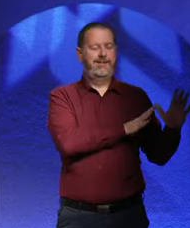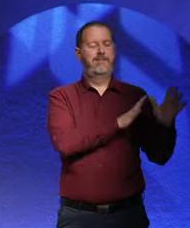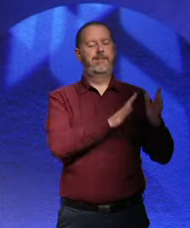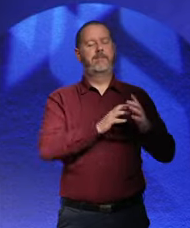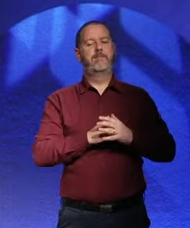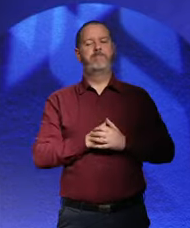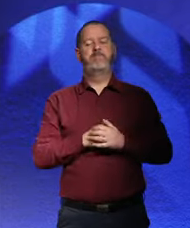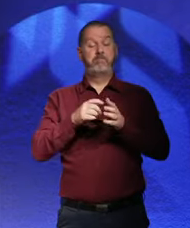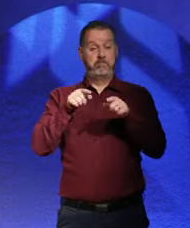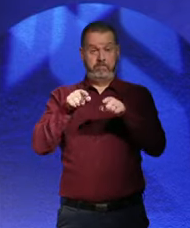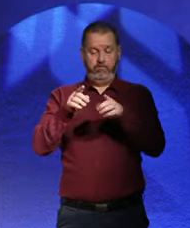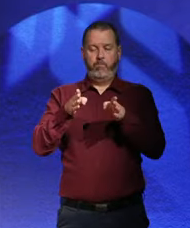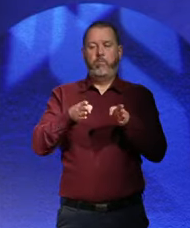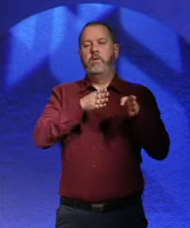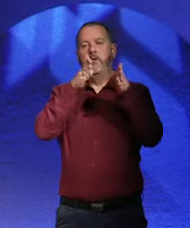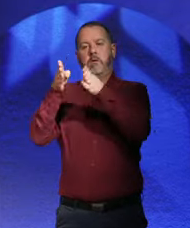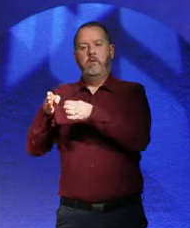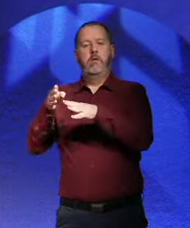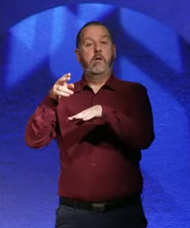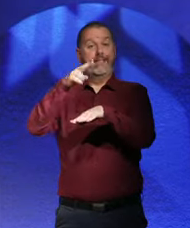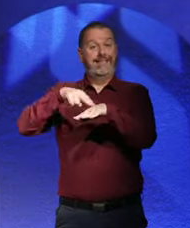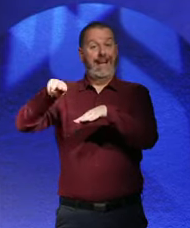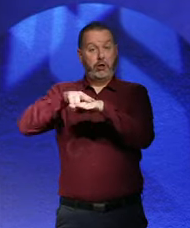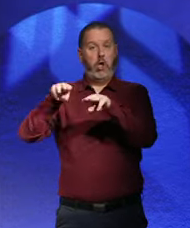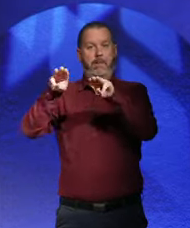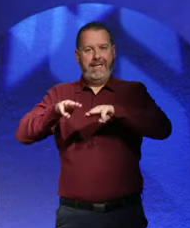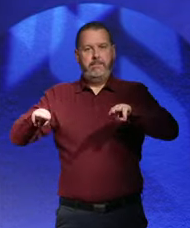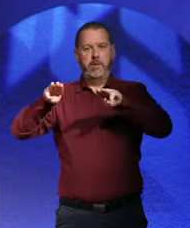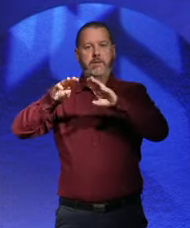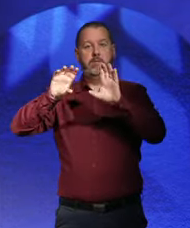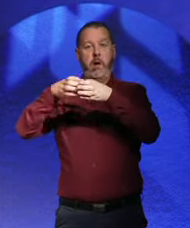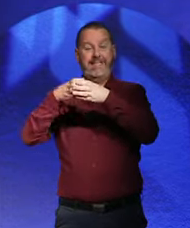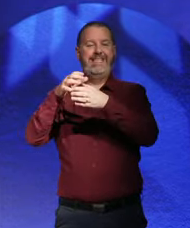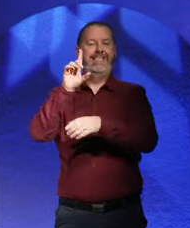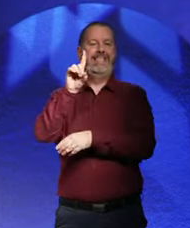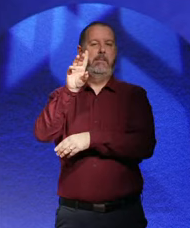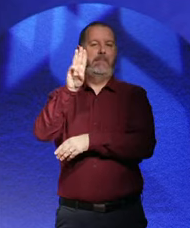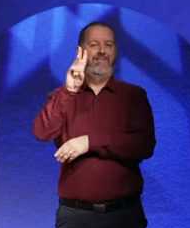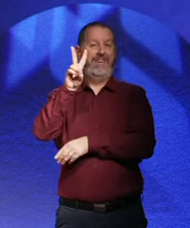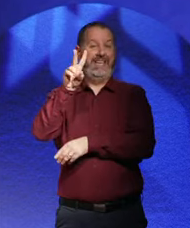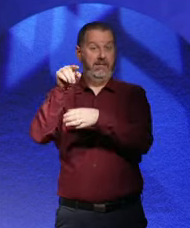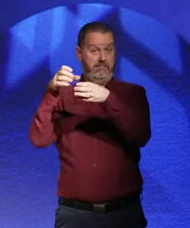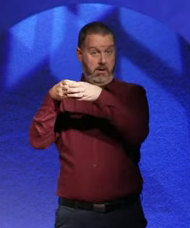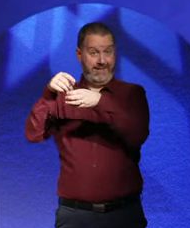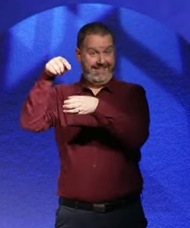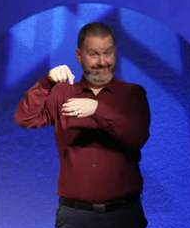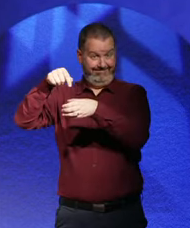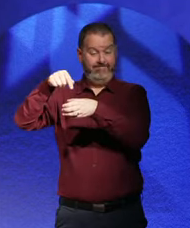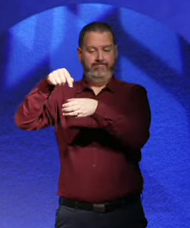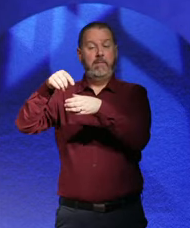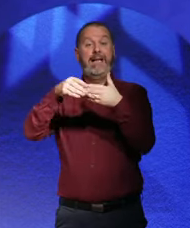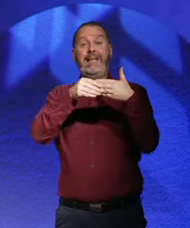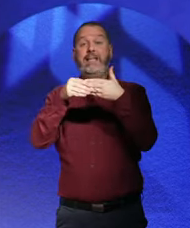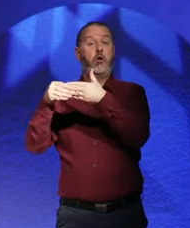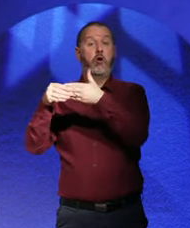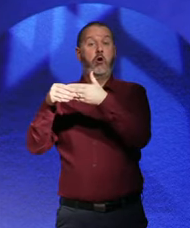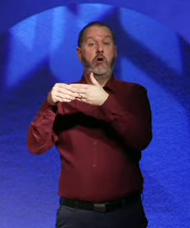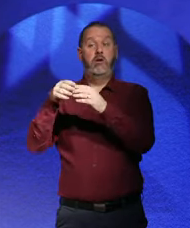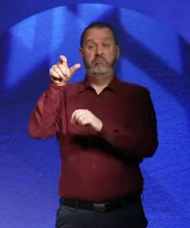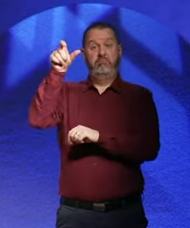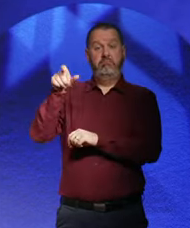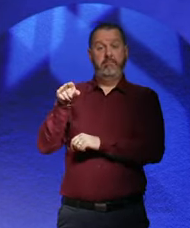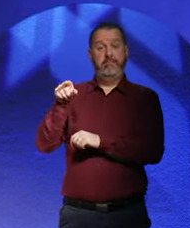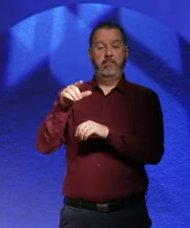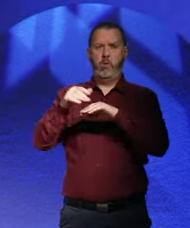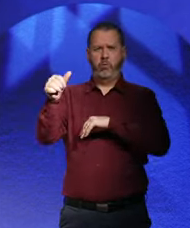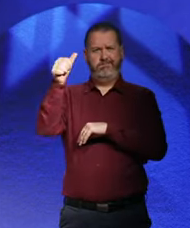And then there was the National People's Party. That was called the DVP. And that was led by a guy who was the most prominent